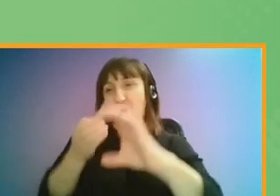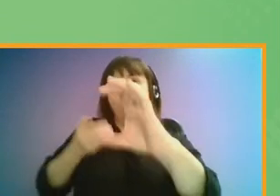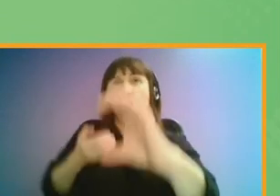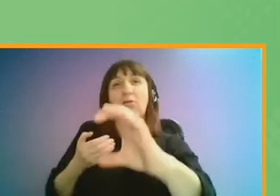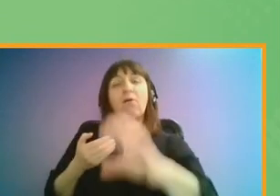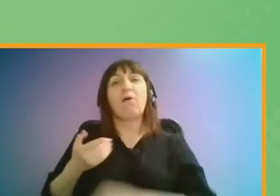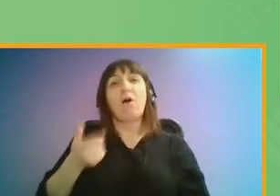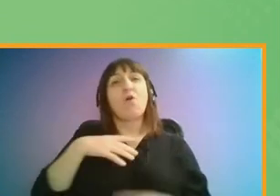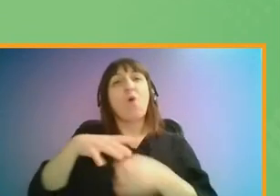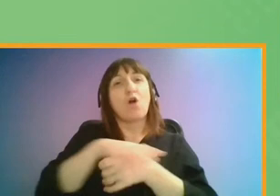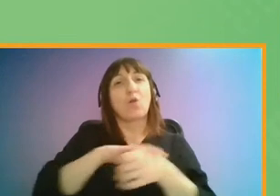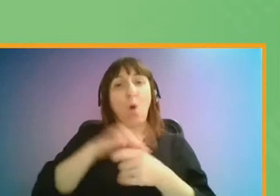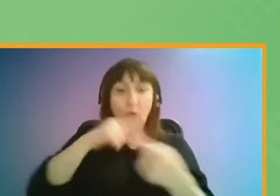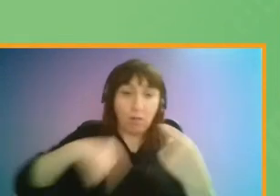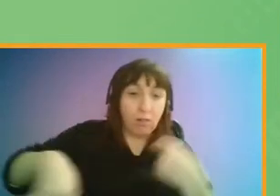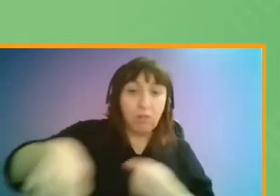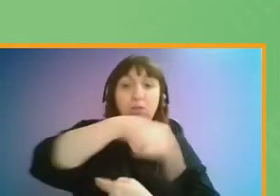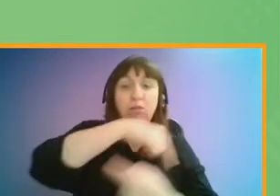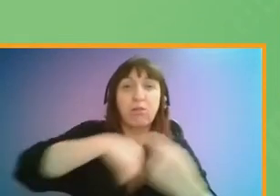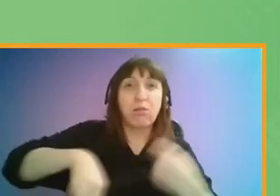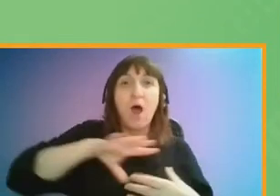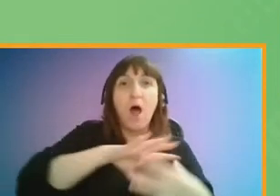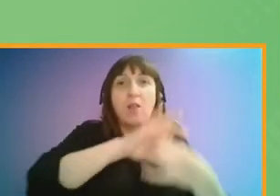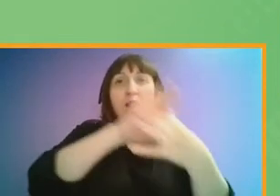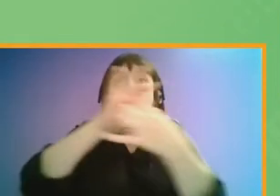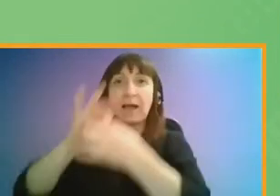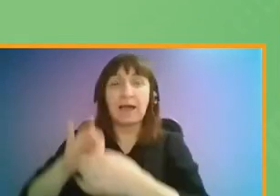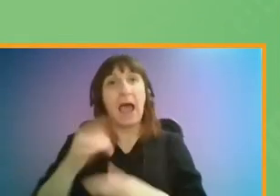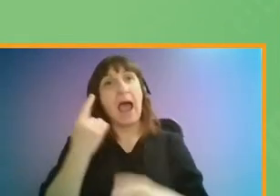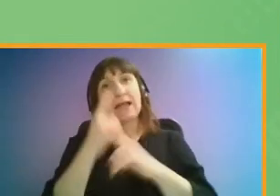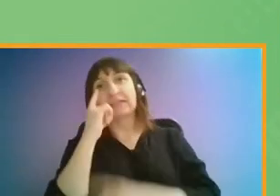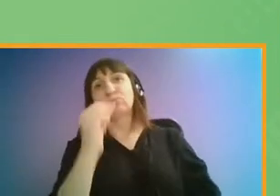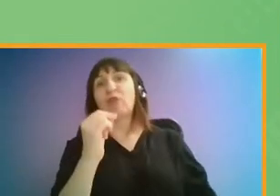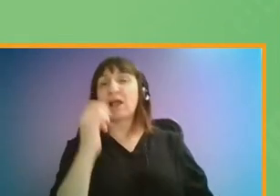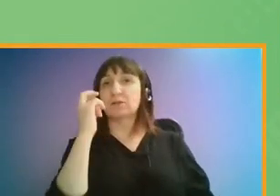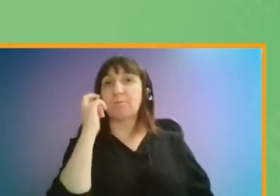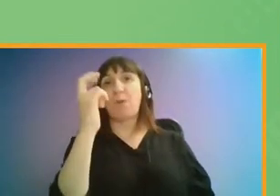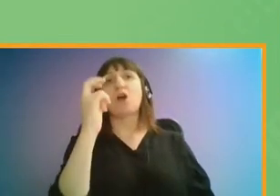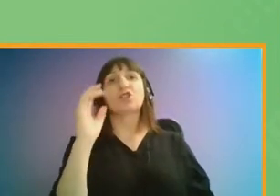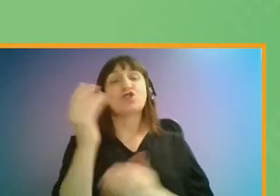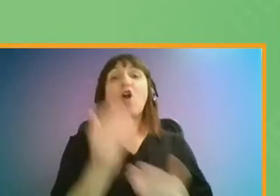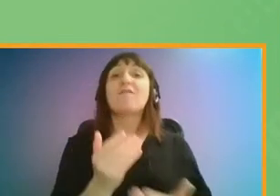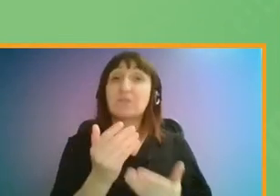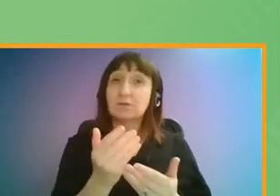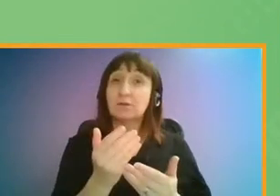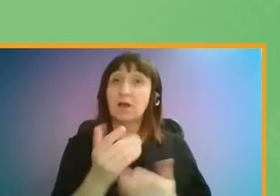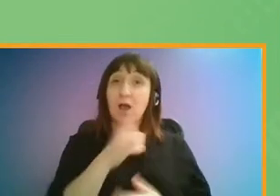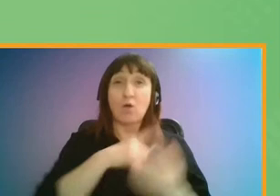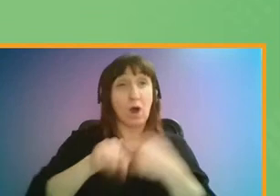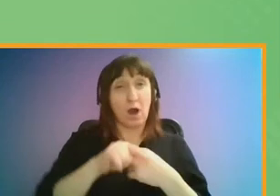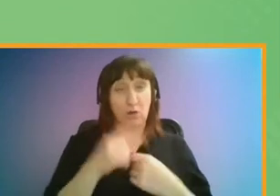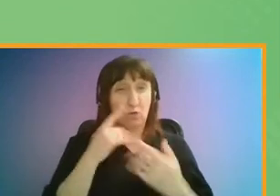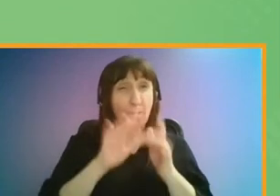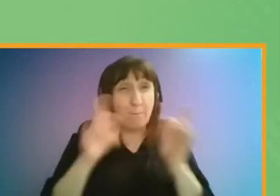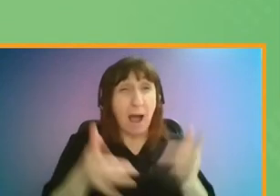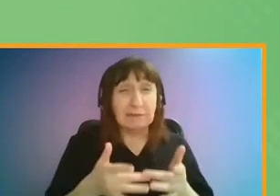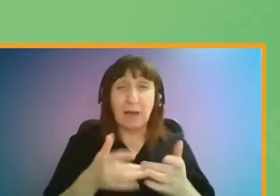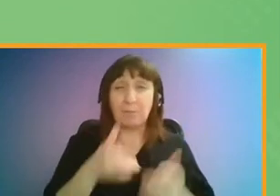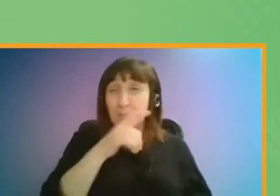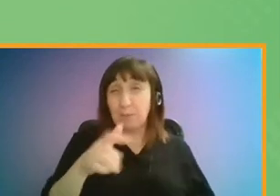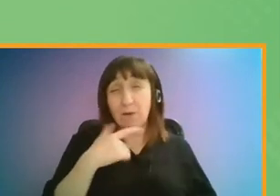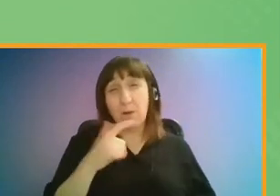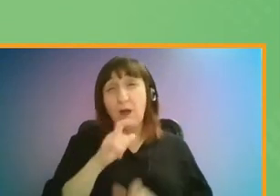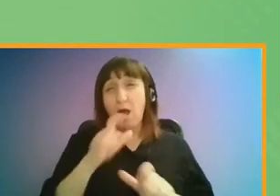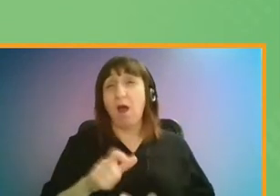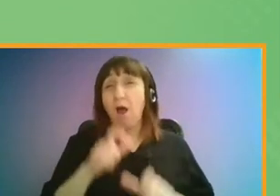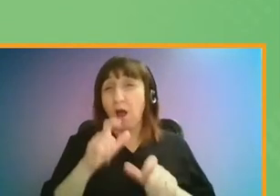local and orbital services and links and more express bus services. This may at least in part reflect the fact that during the pandemic, more people have been spending a